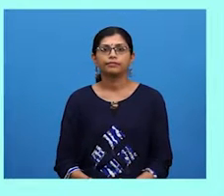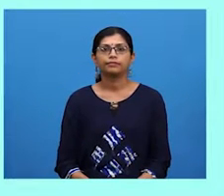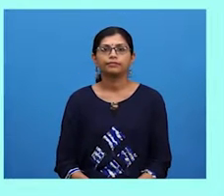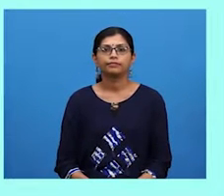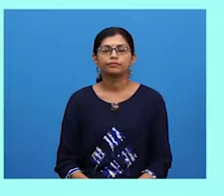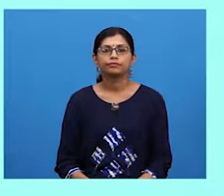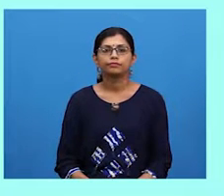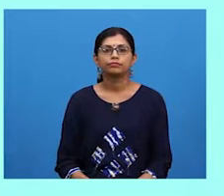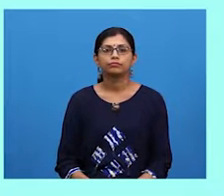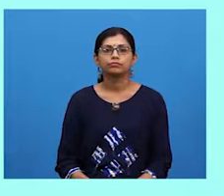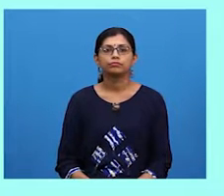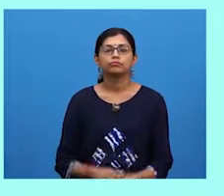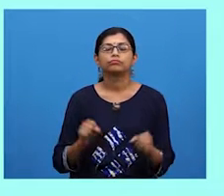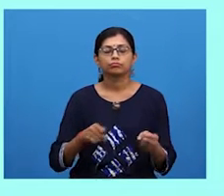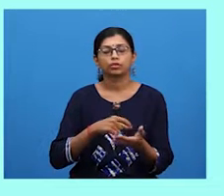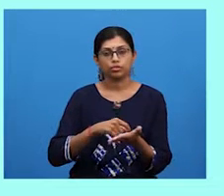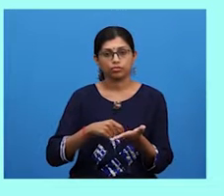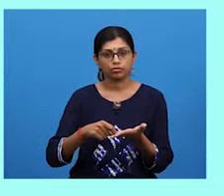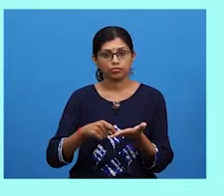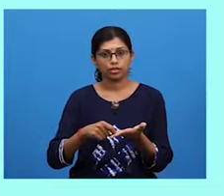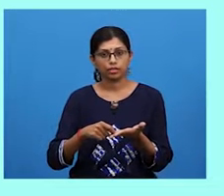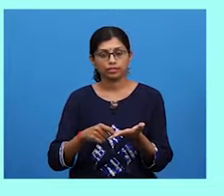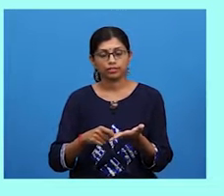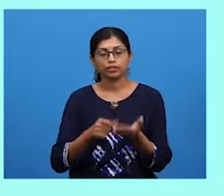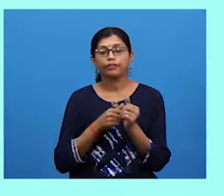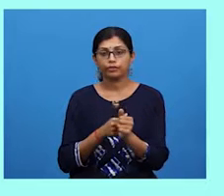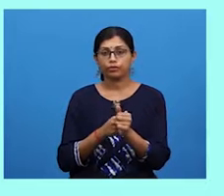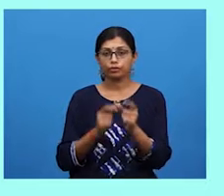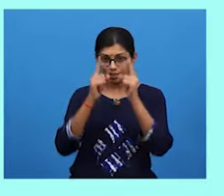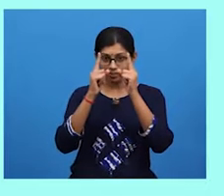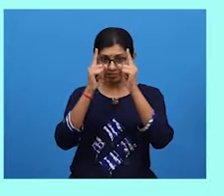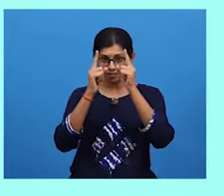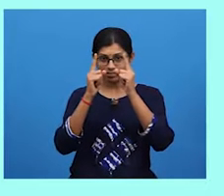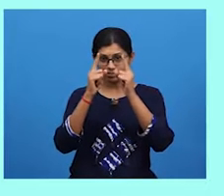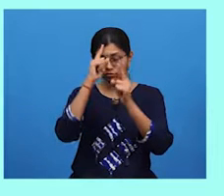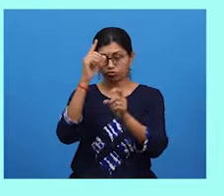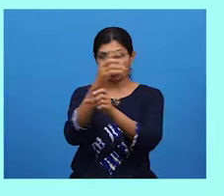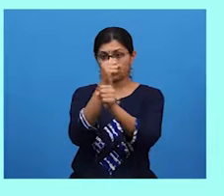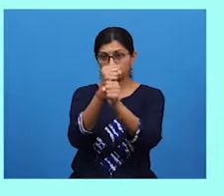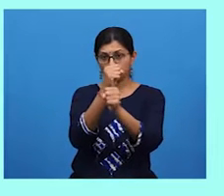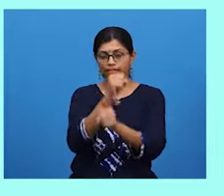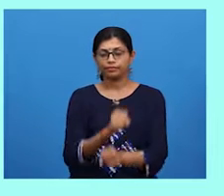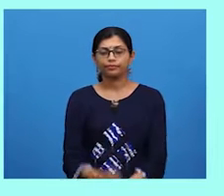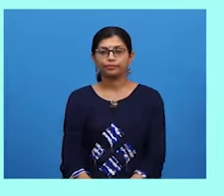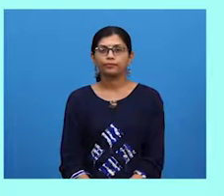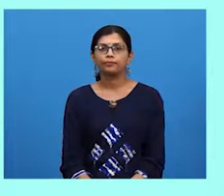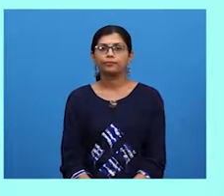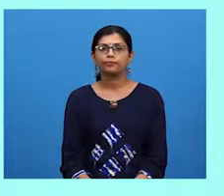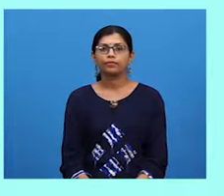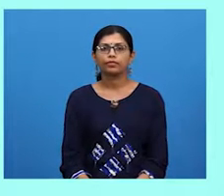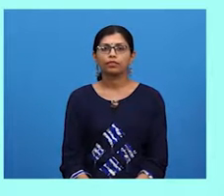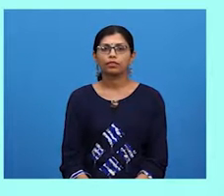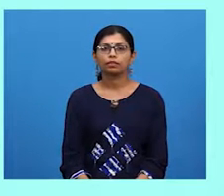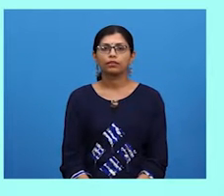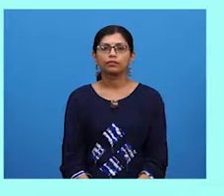We can write the words in conclusion at the beginning of the paragraph to